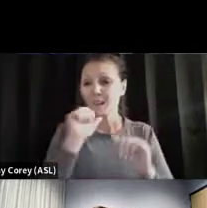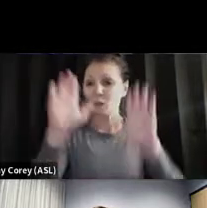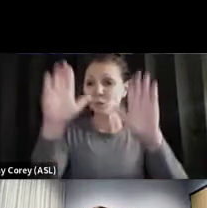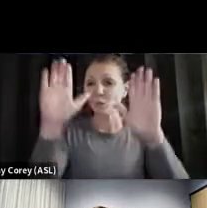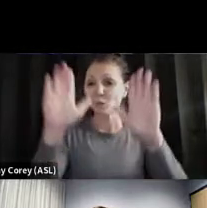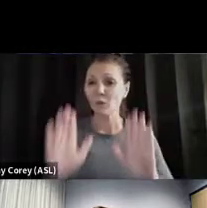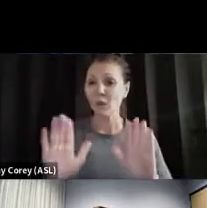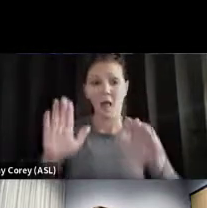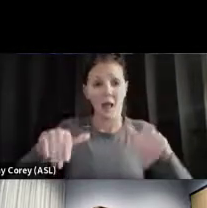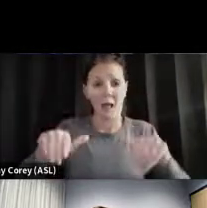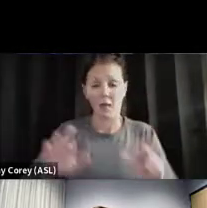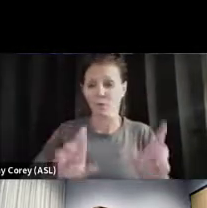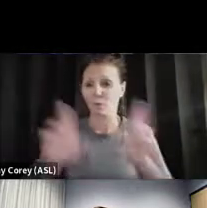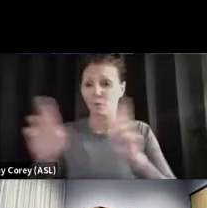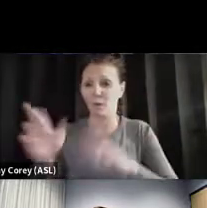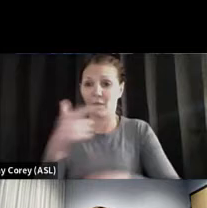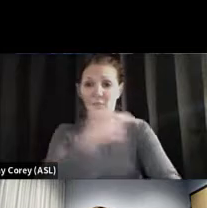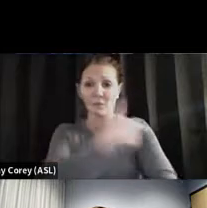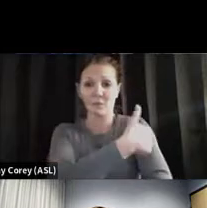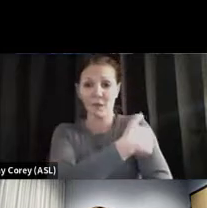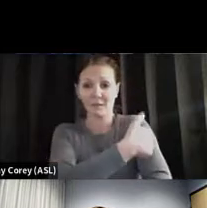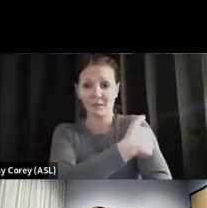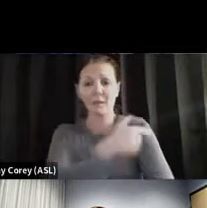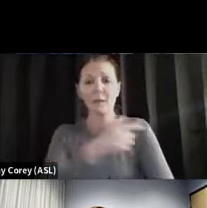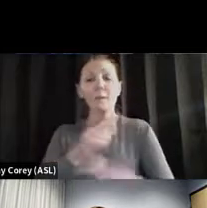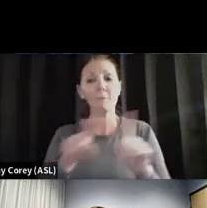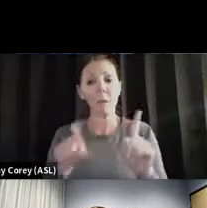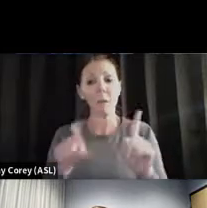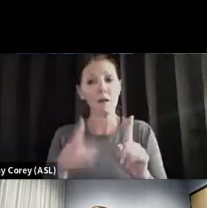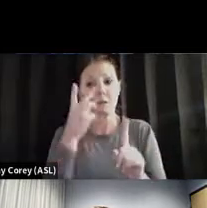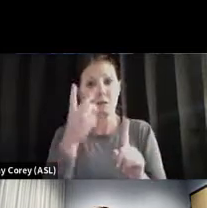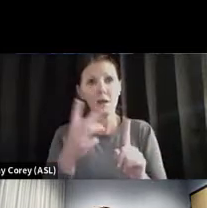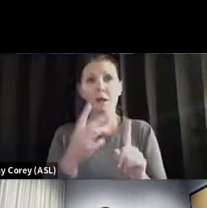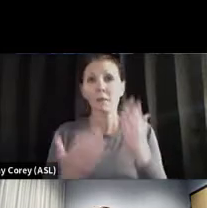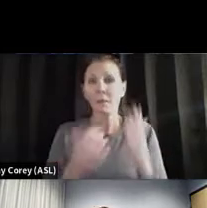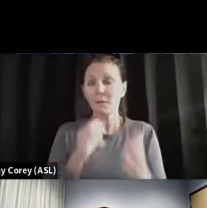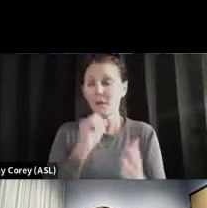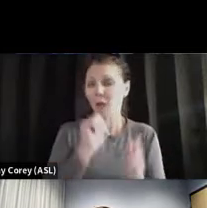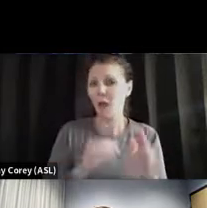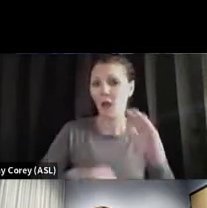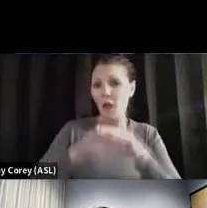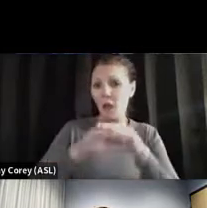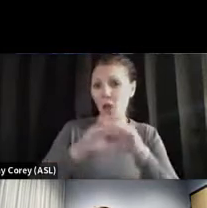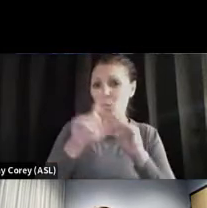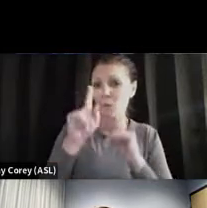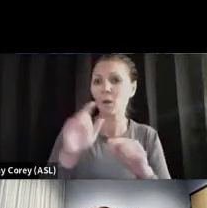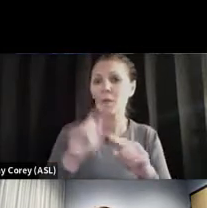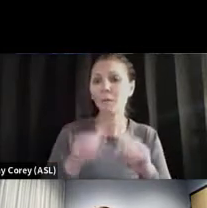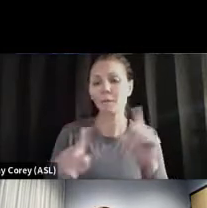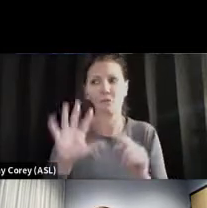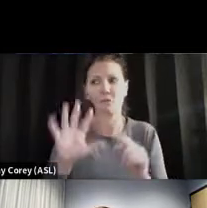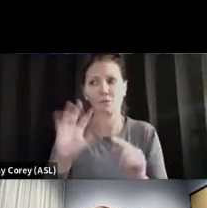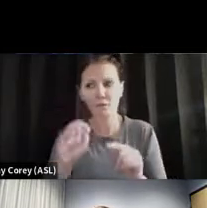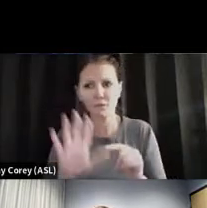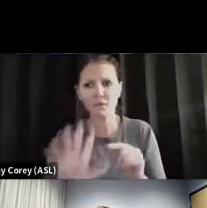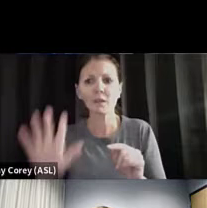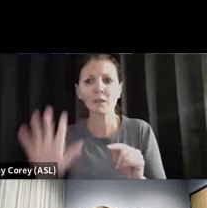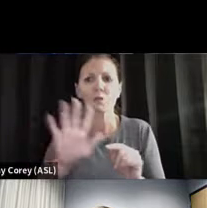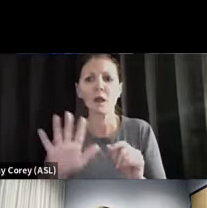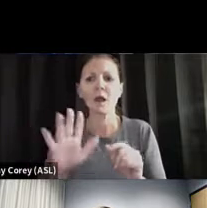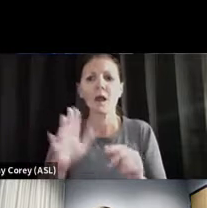number of deaths were still not as high as 100, but there were at least half of that. Our hospitals were full. It was also a very difficult